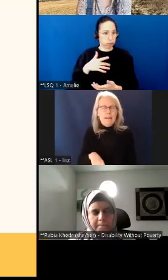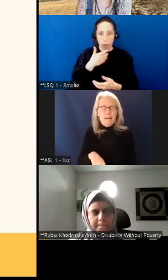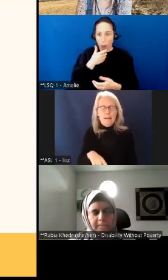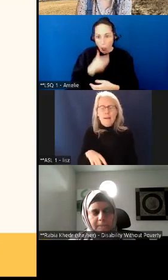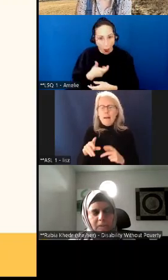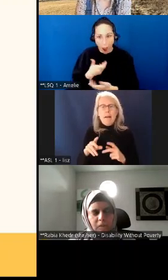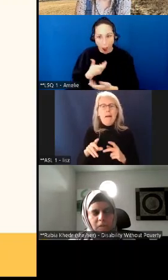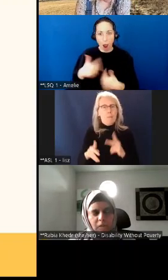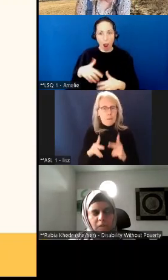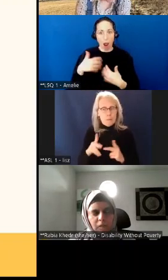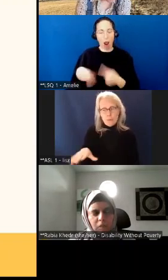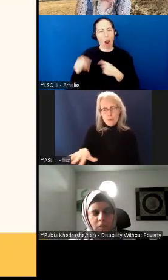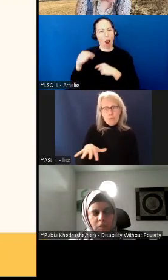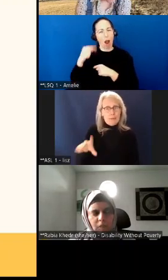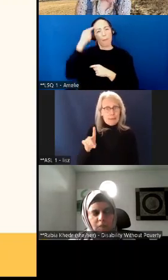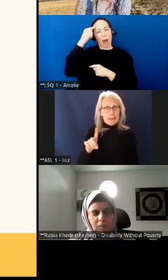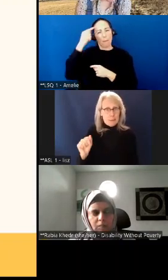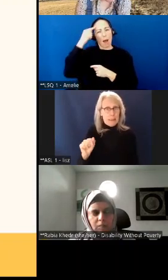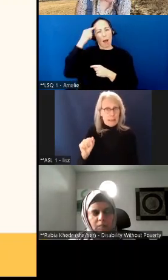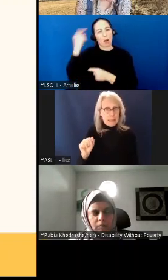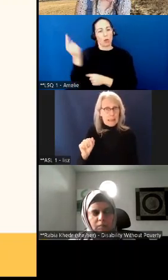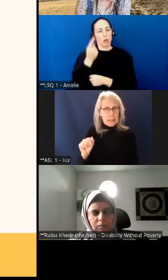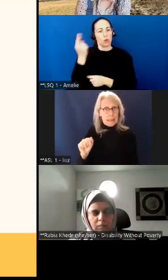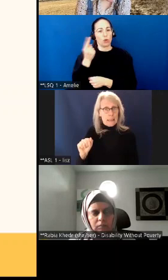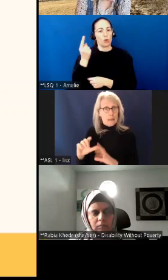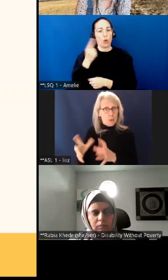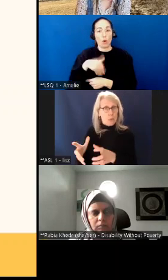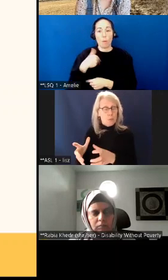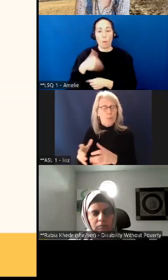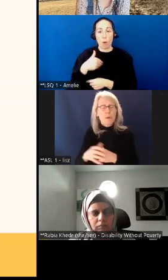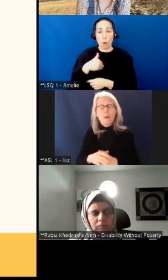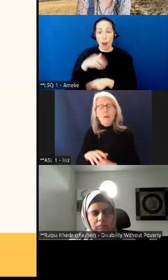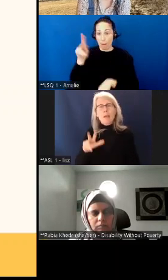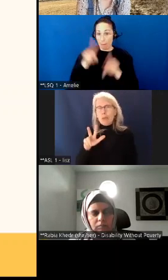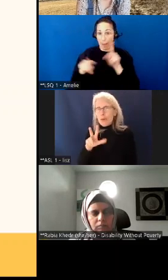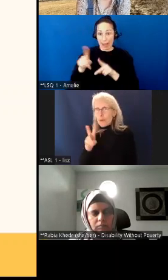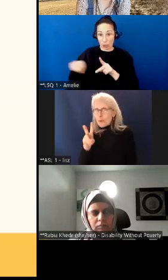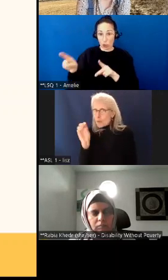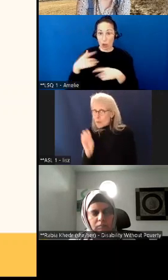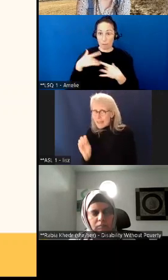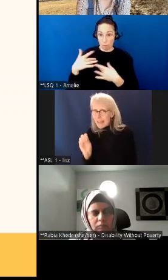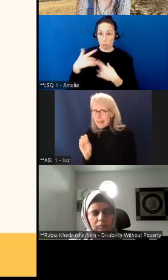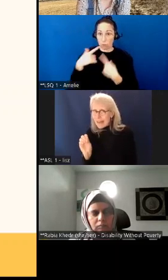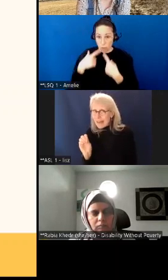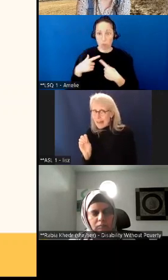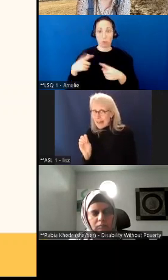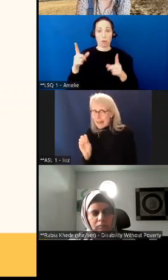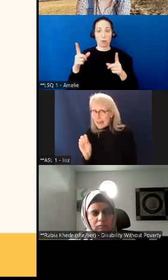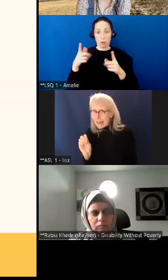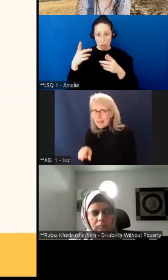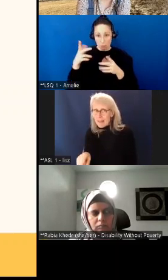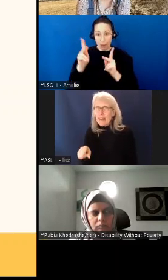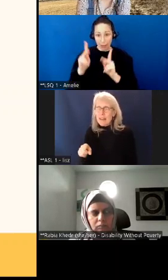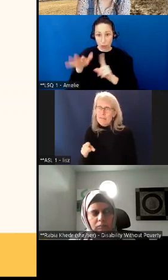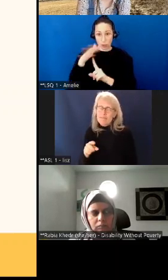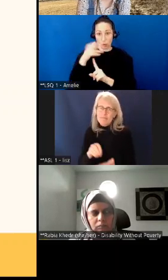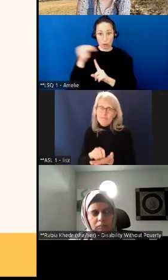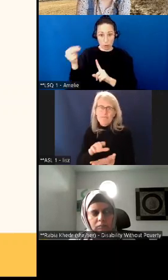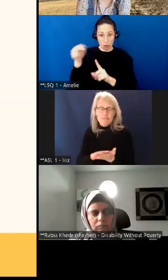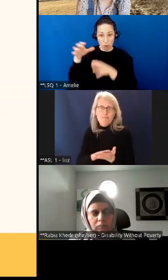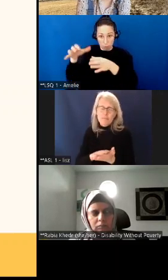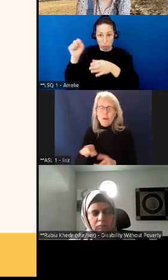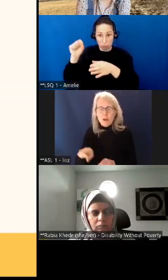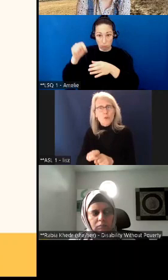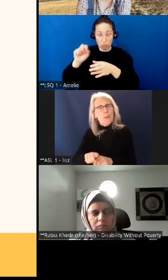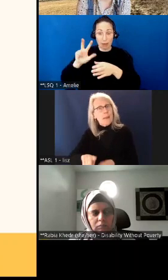who identified as disabled, 32% of them said that they were also the carer or